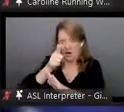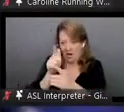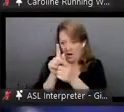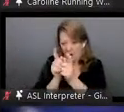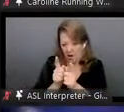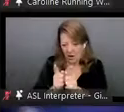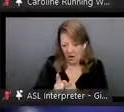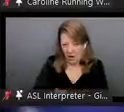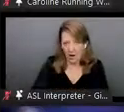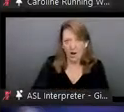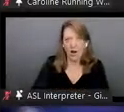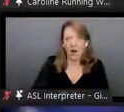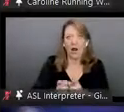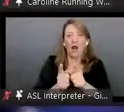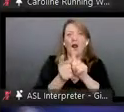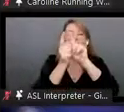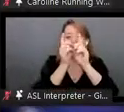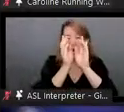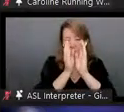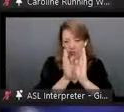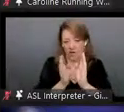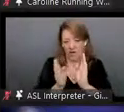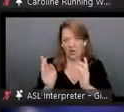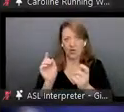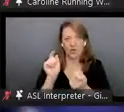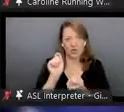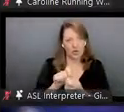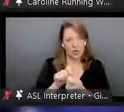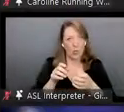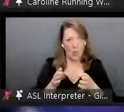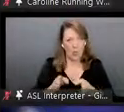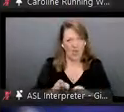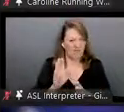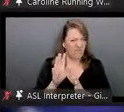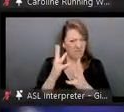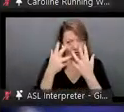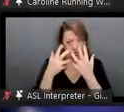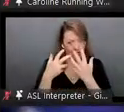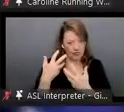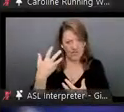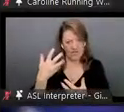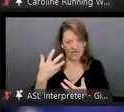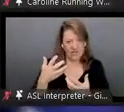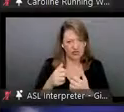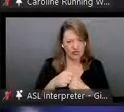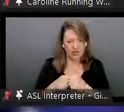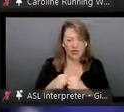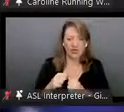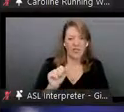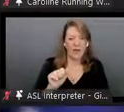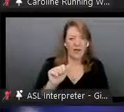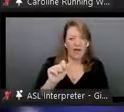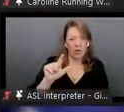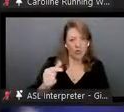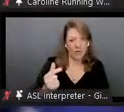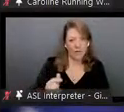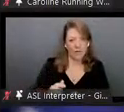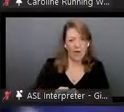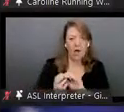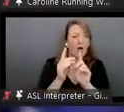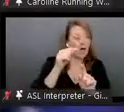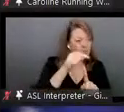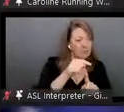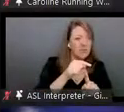these operations get arranged into blocks, which again, have their own kind of crazy structure. But, um, the point is that